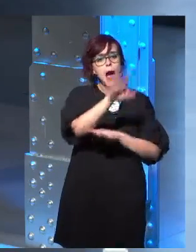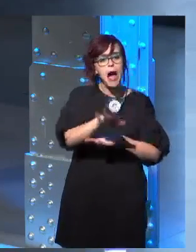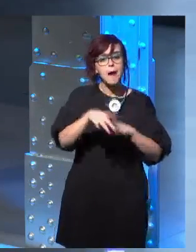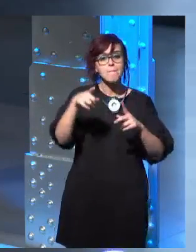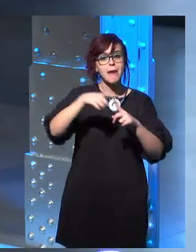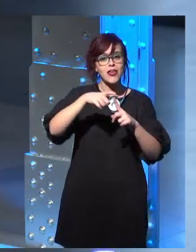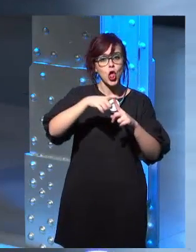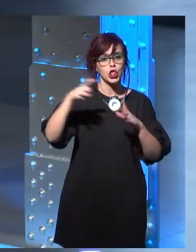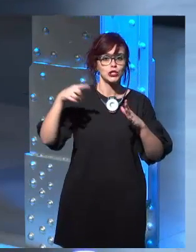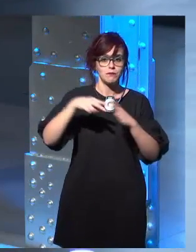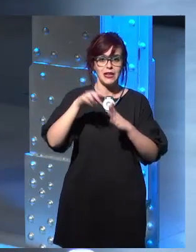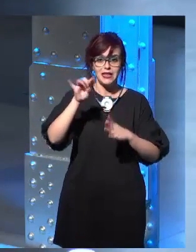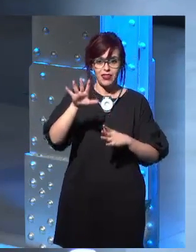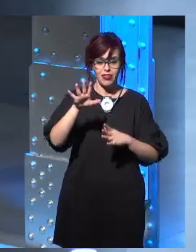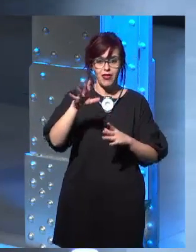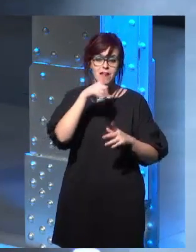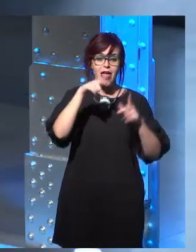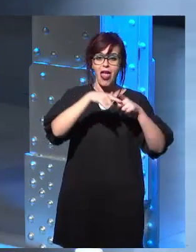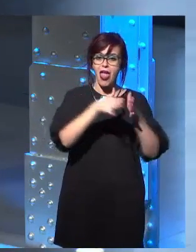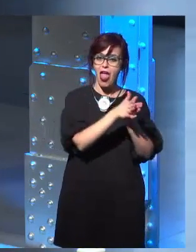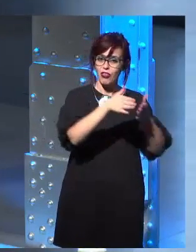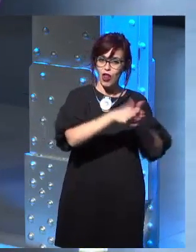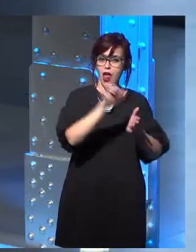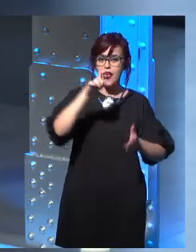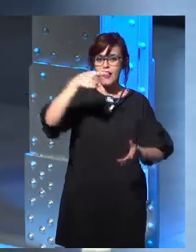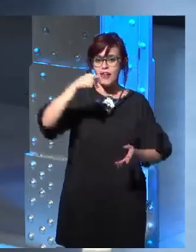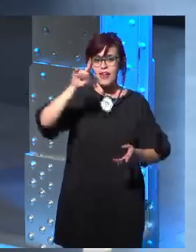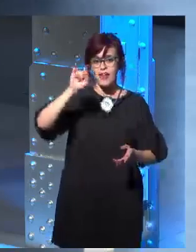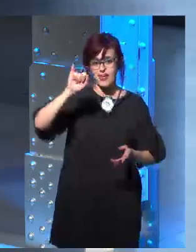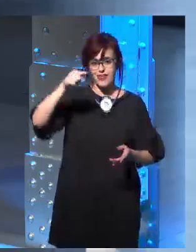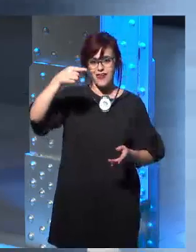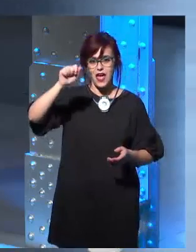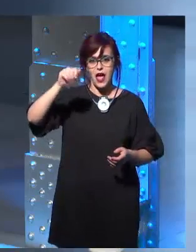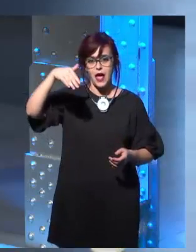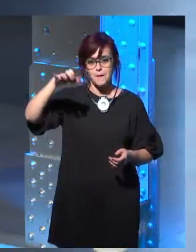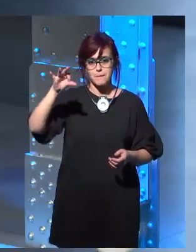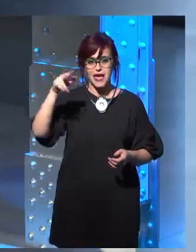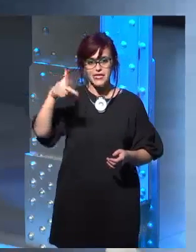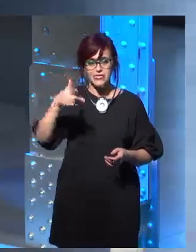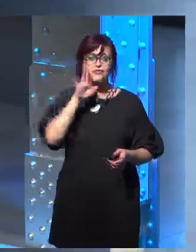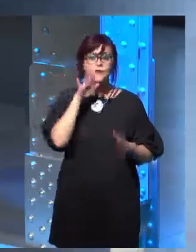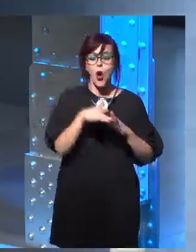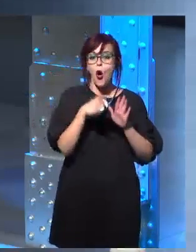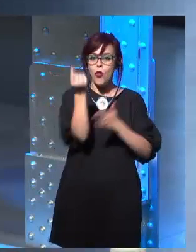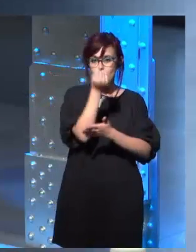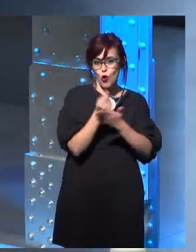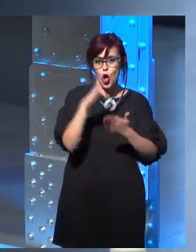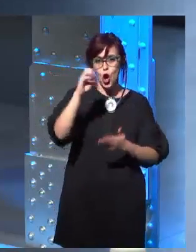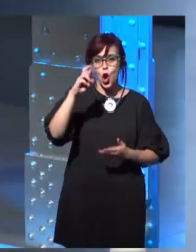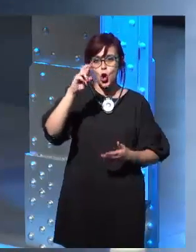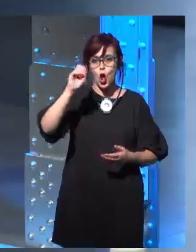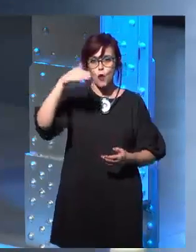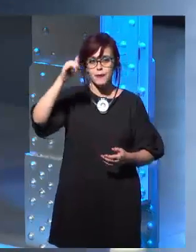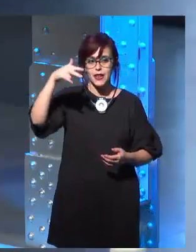unos meses después, en may de 2015. El libro fue la publicación de de este libro. Tenemos